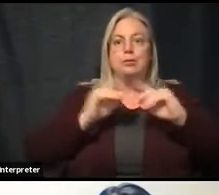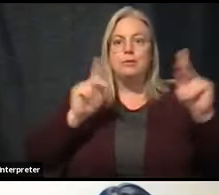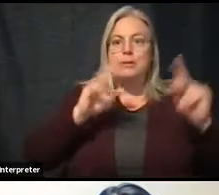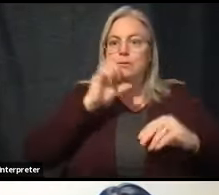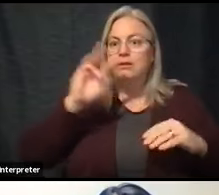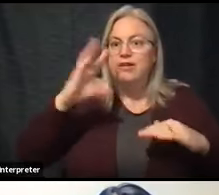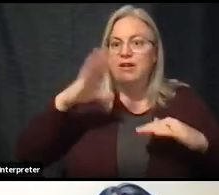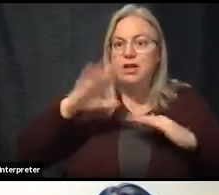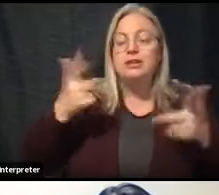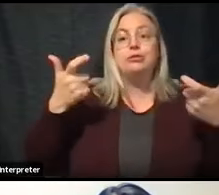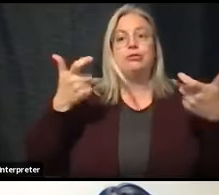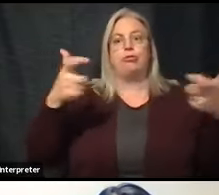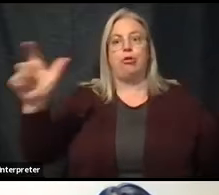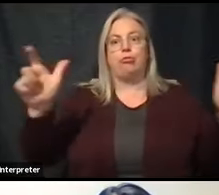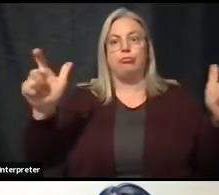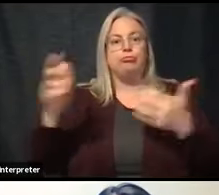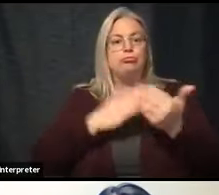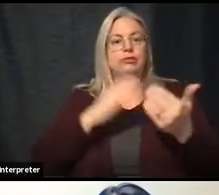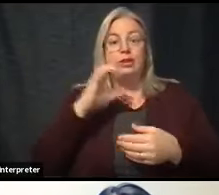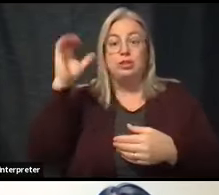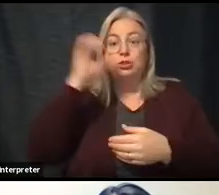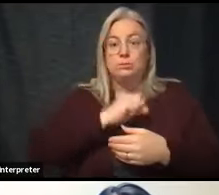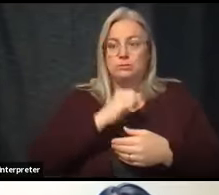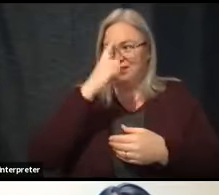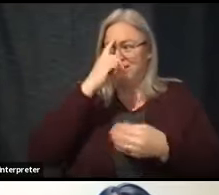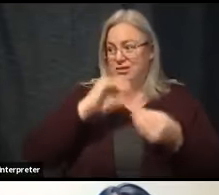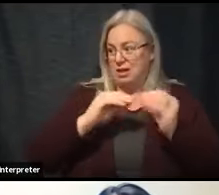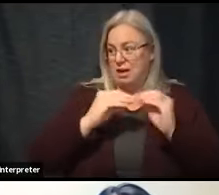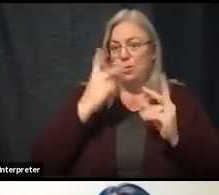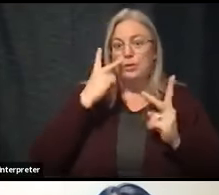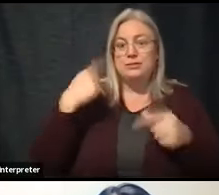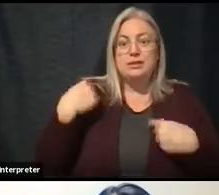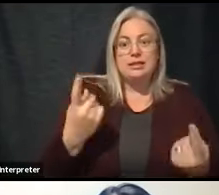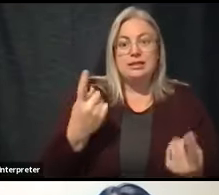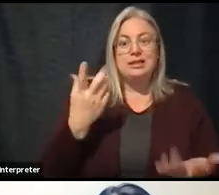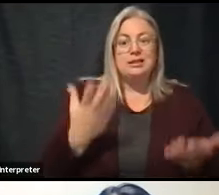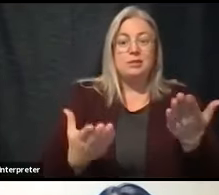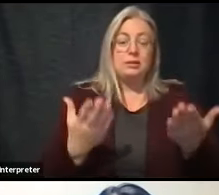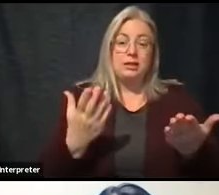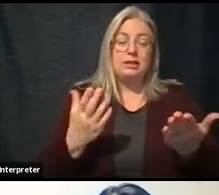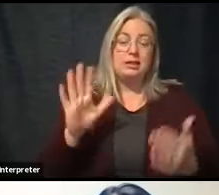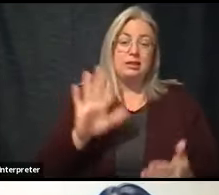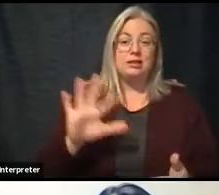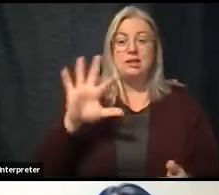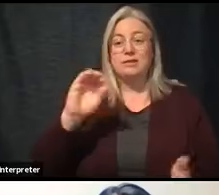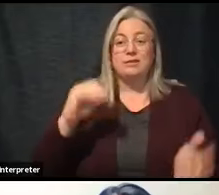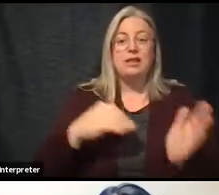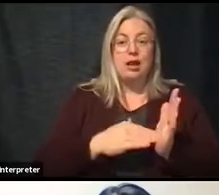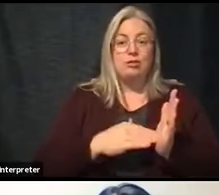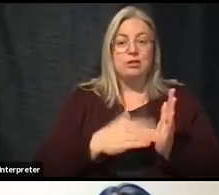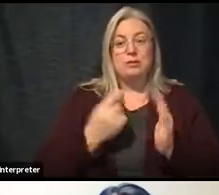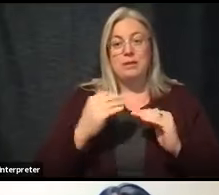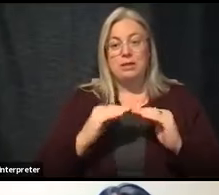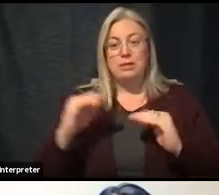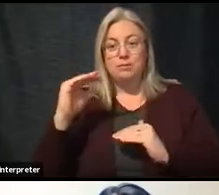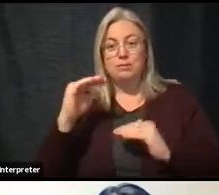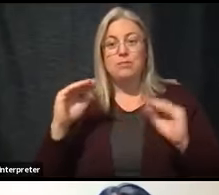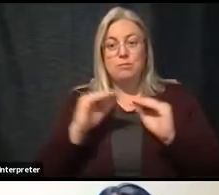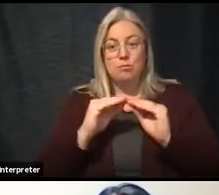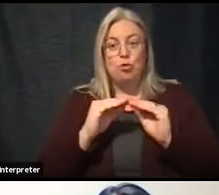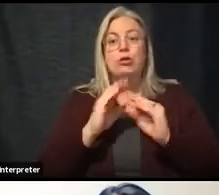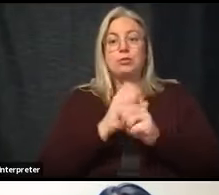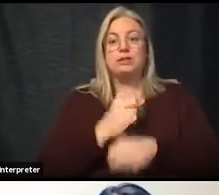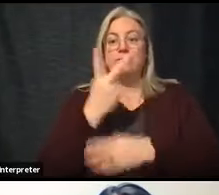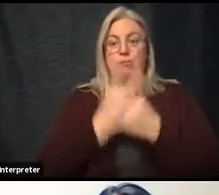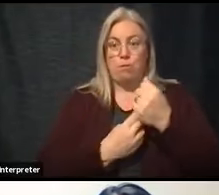assume, think the number that we've seen, maybe around 50,000, maybe slightly over, have received